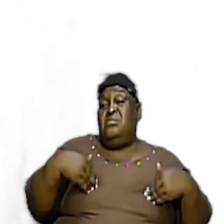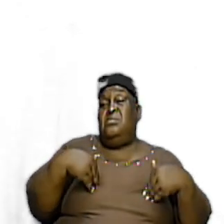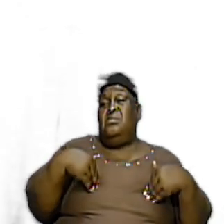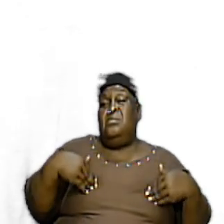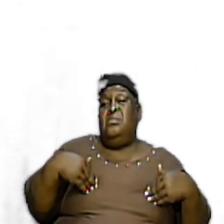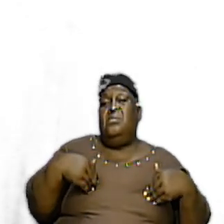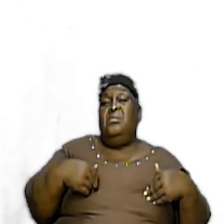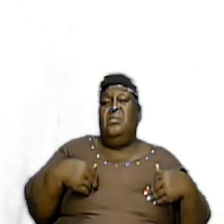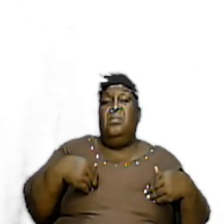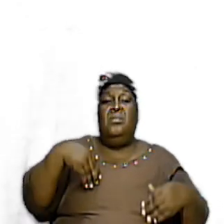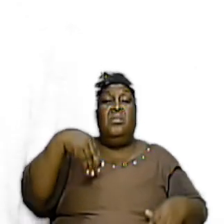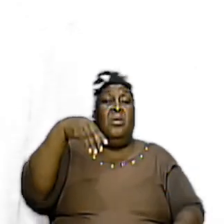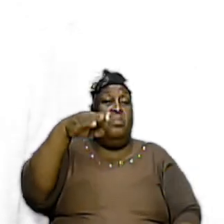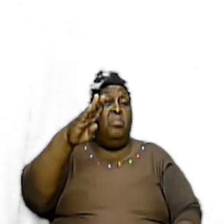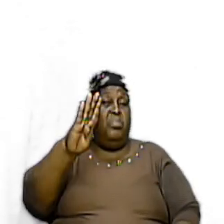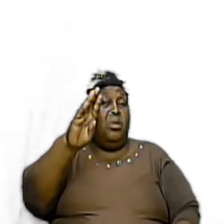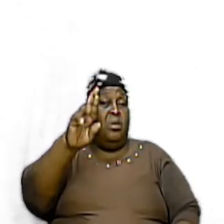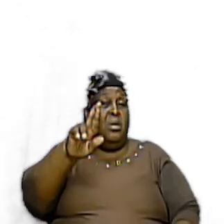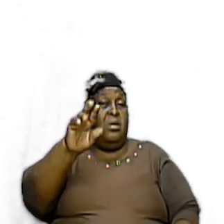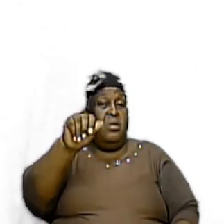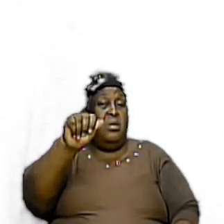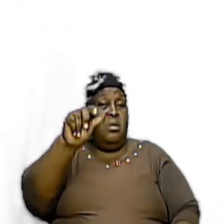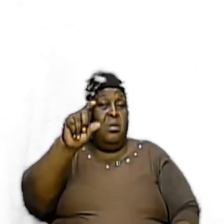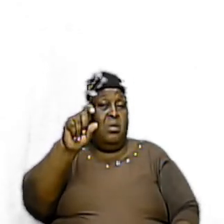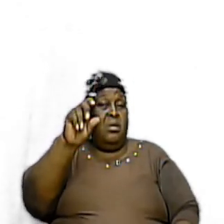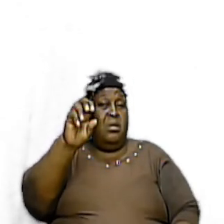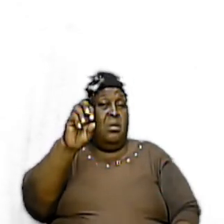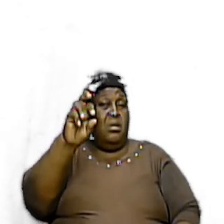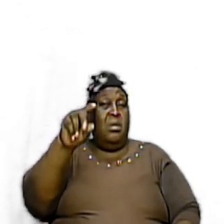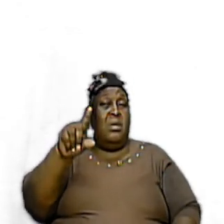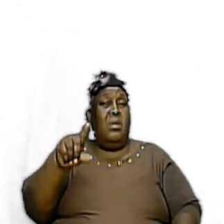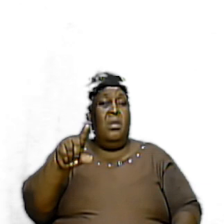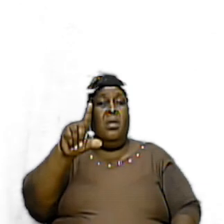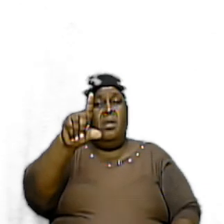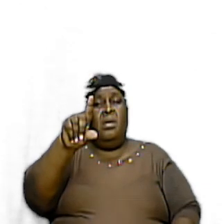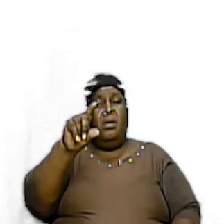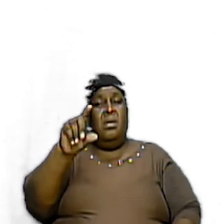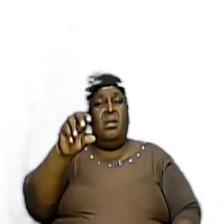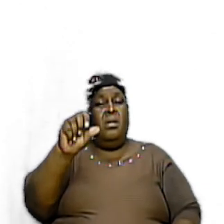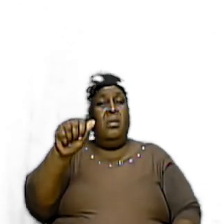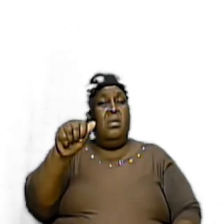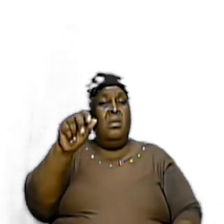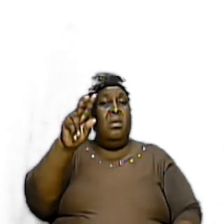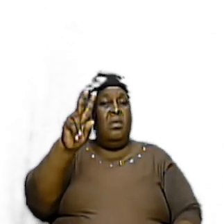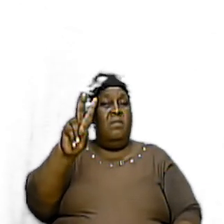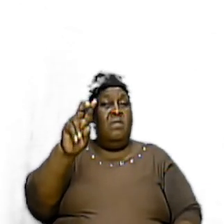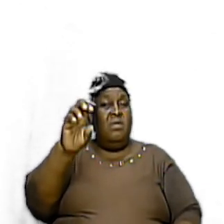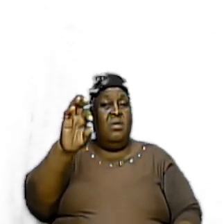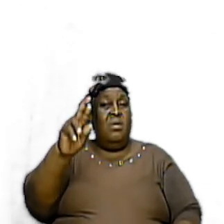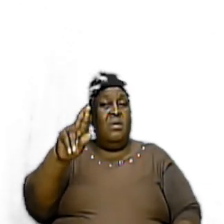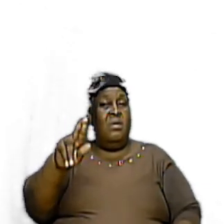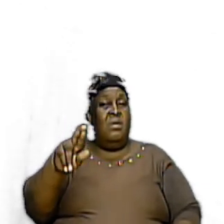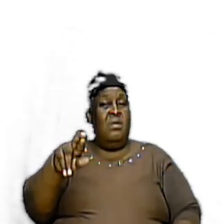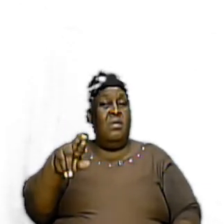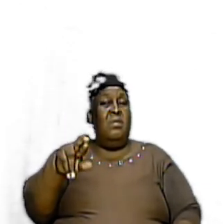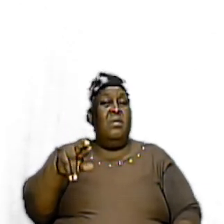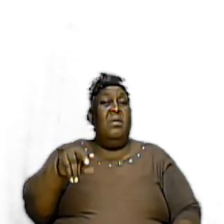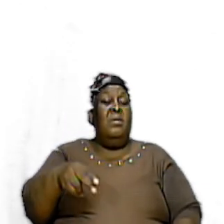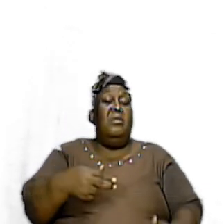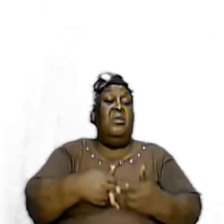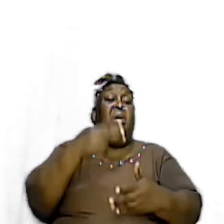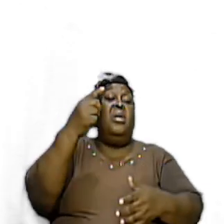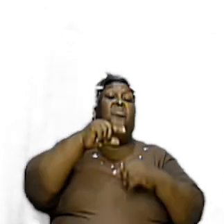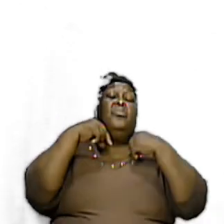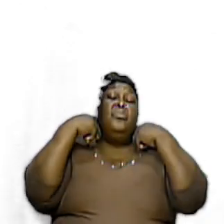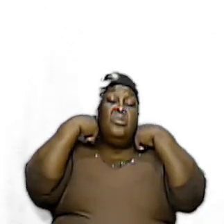the brazen laver was filled with water and the priest had to wash and if he didn't wash the bible said